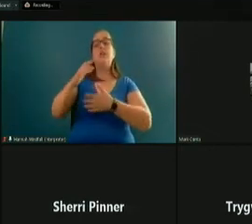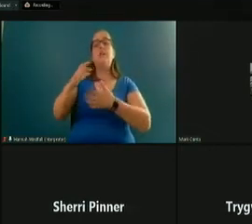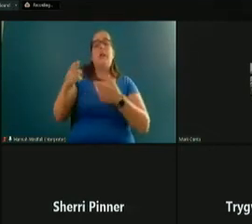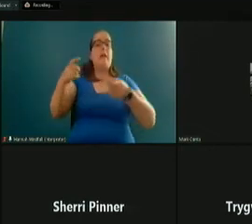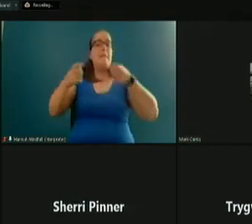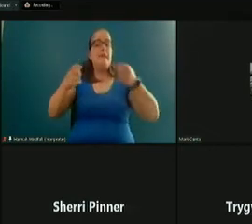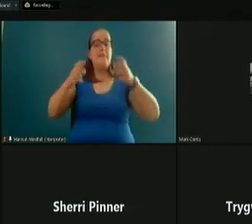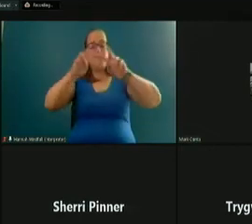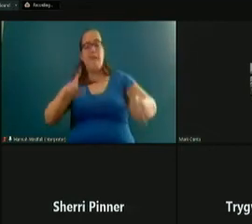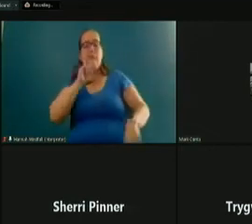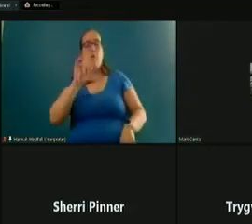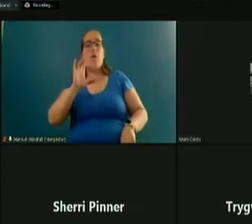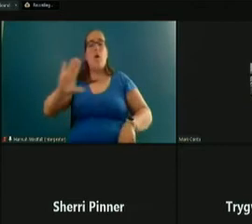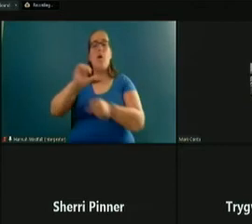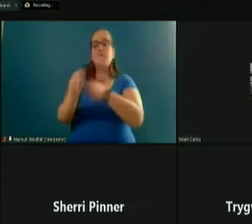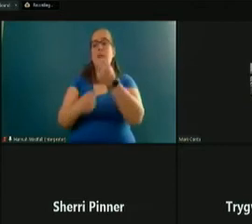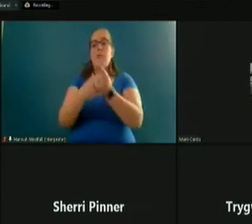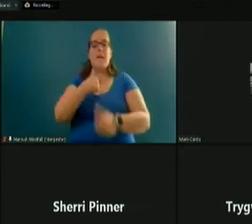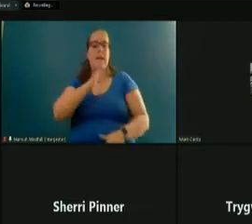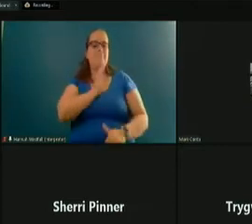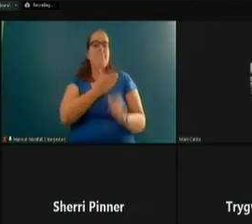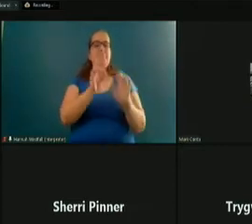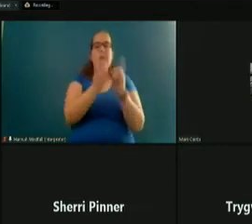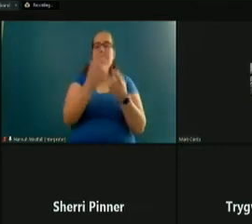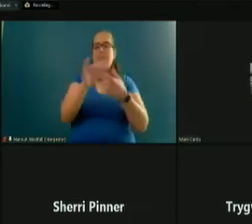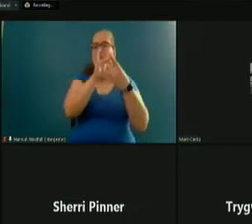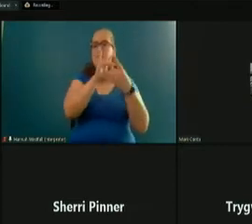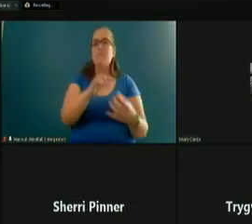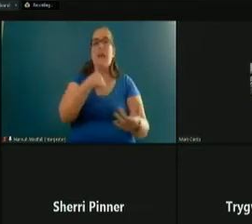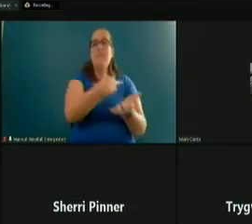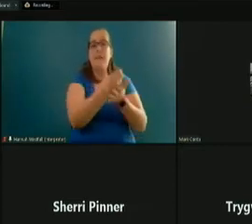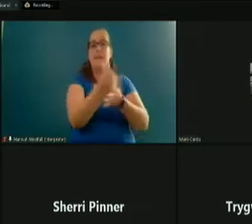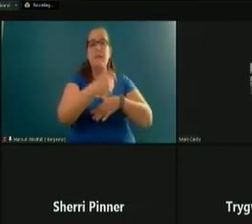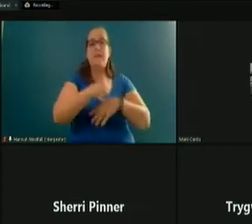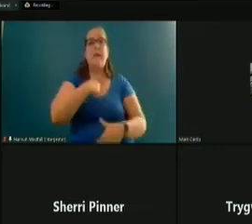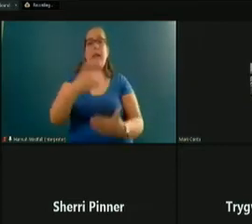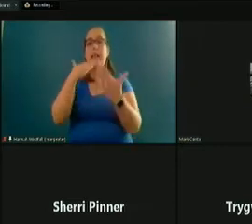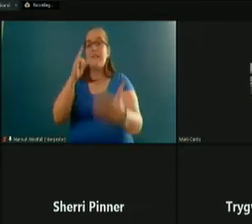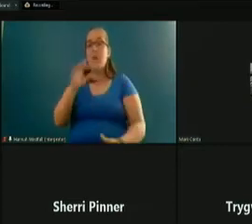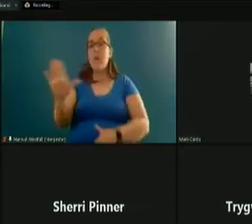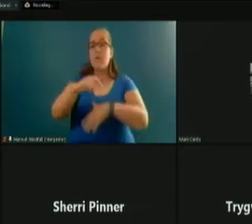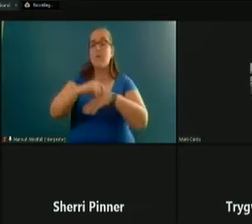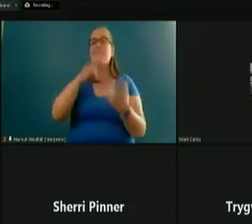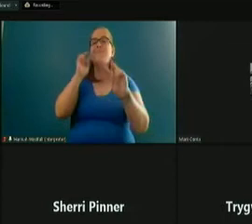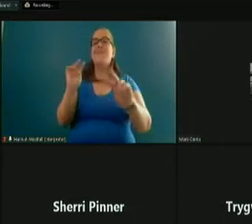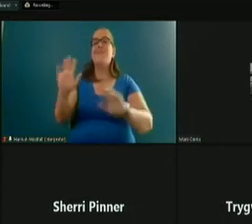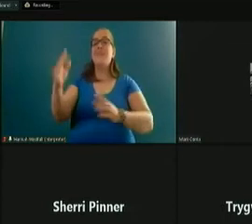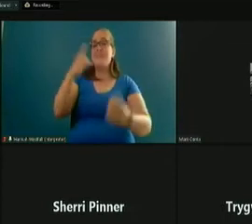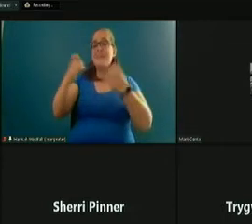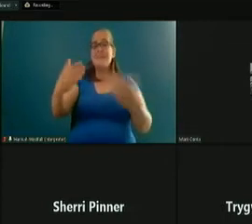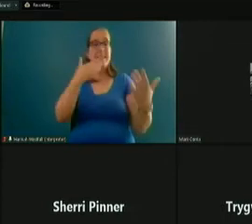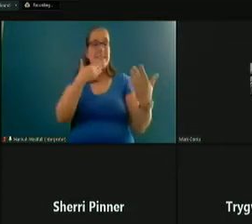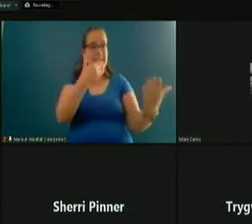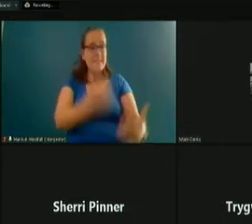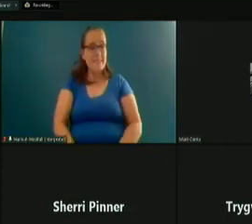work and supporting me and our department in that regard. I am out of time. I thank you for your time, and I look forward to your questions. Thank you. Great.